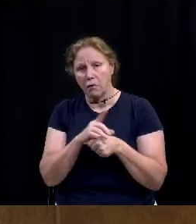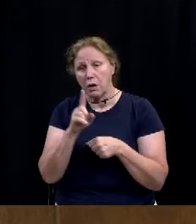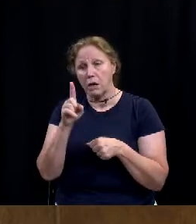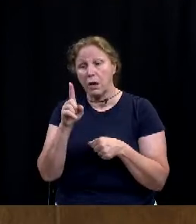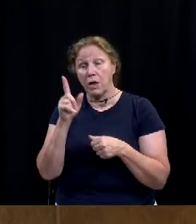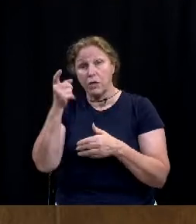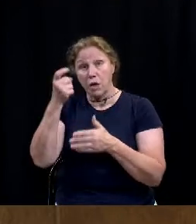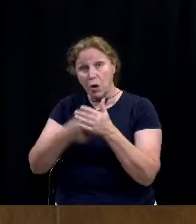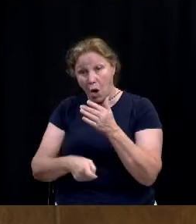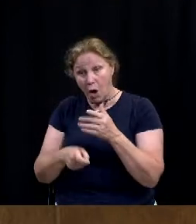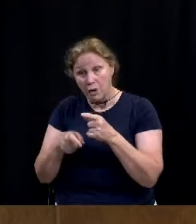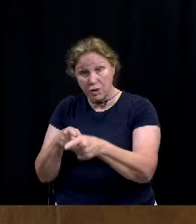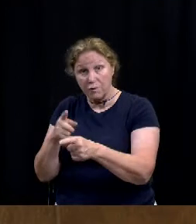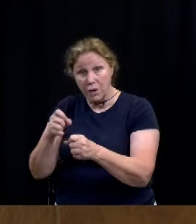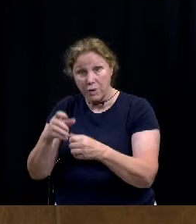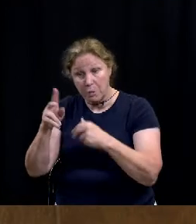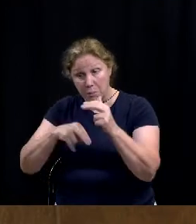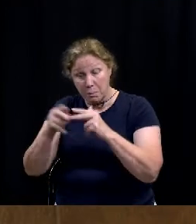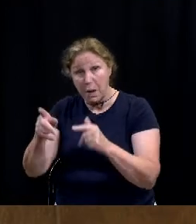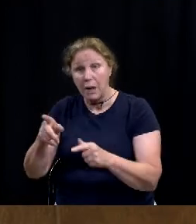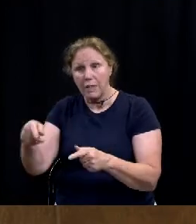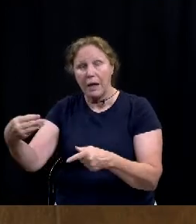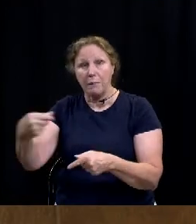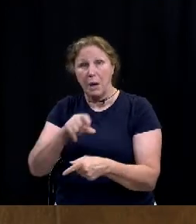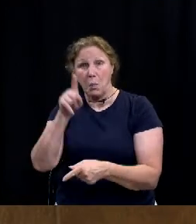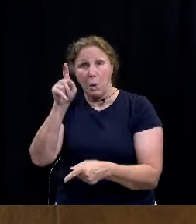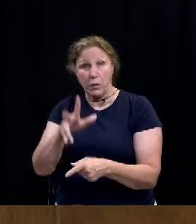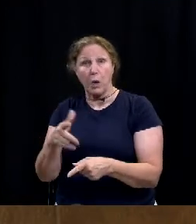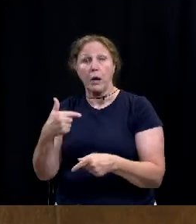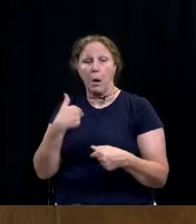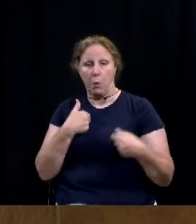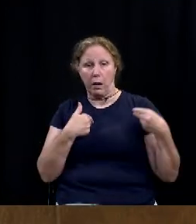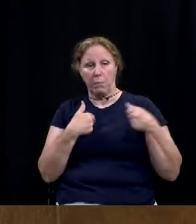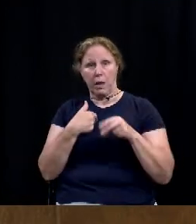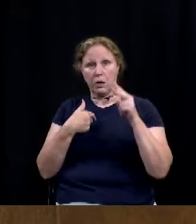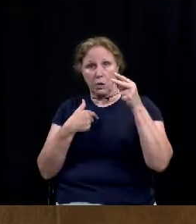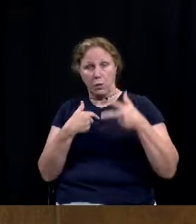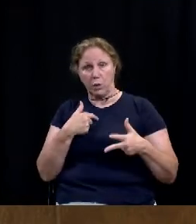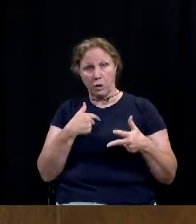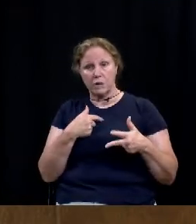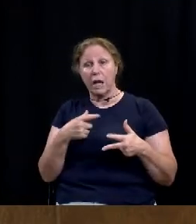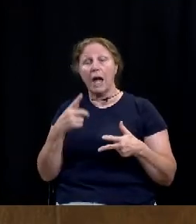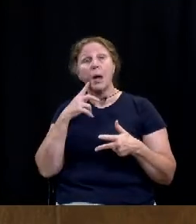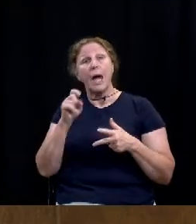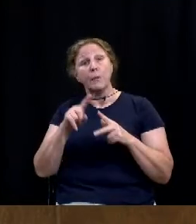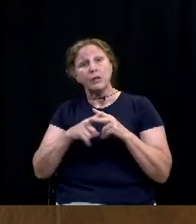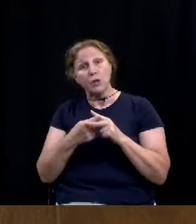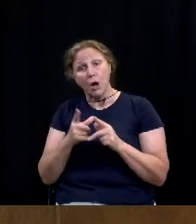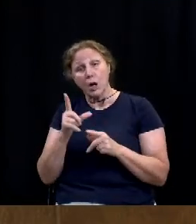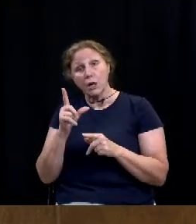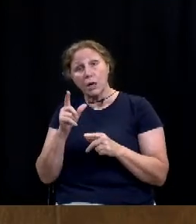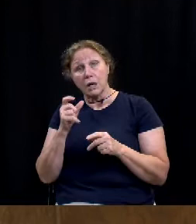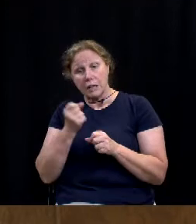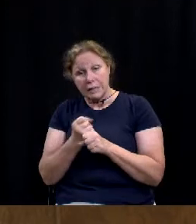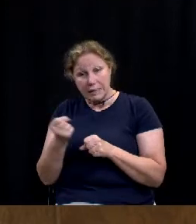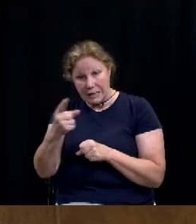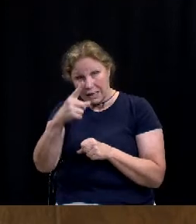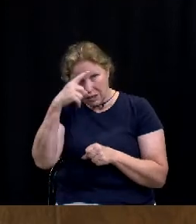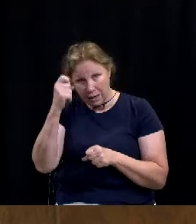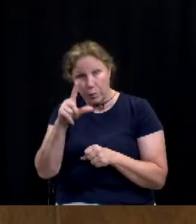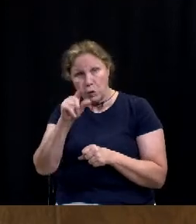cost of the infrastructure for new development and that we are rolling it in 20% per year starting next summer